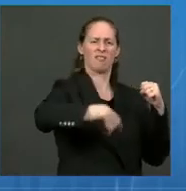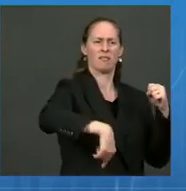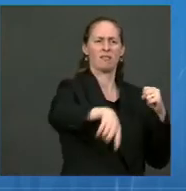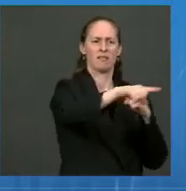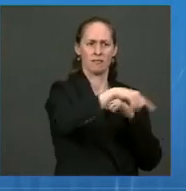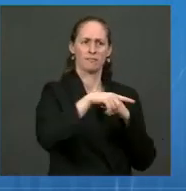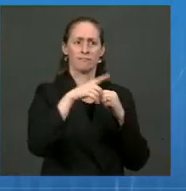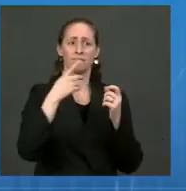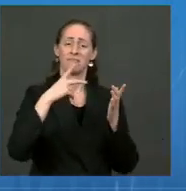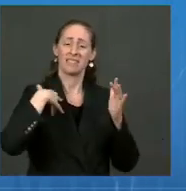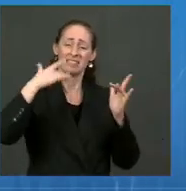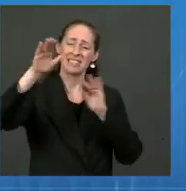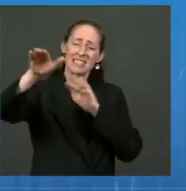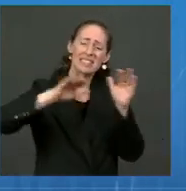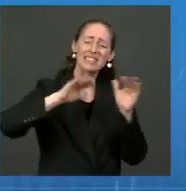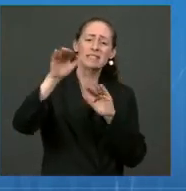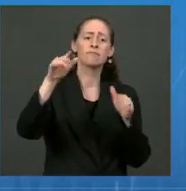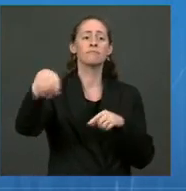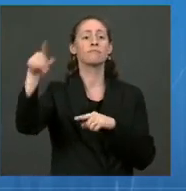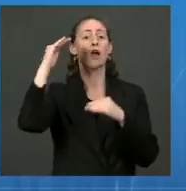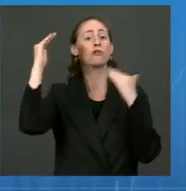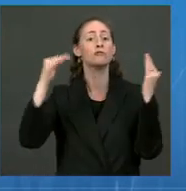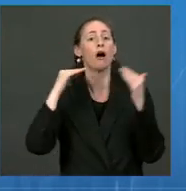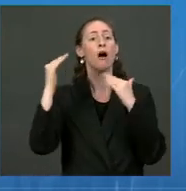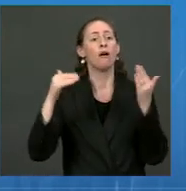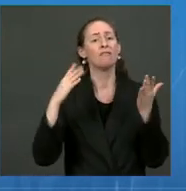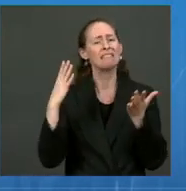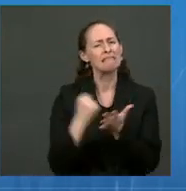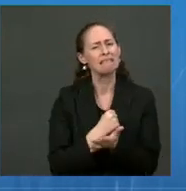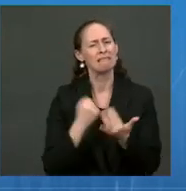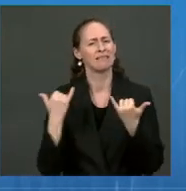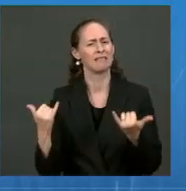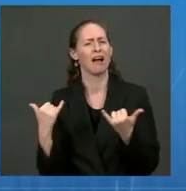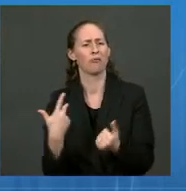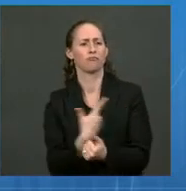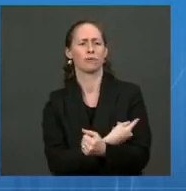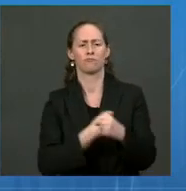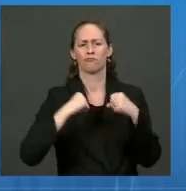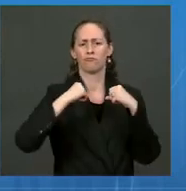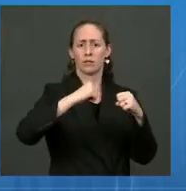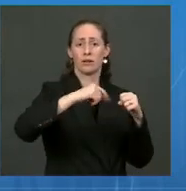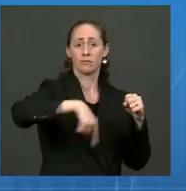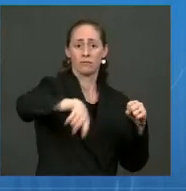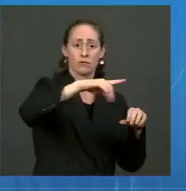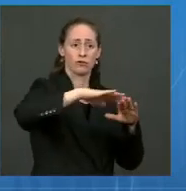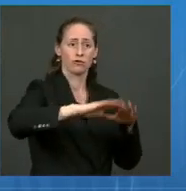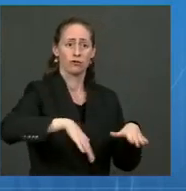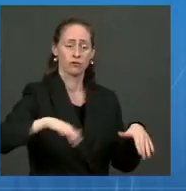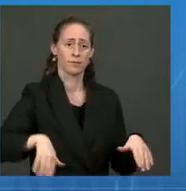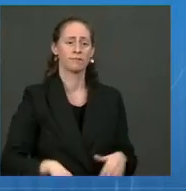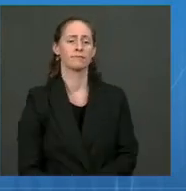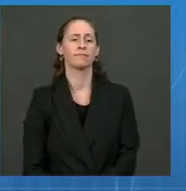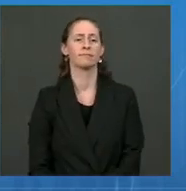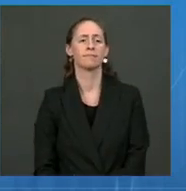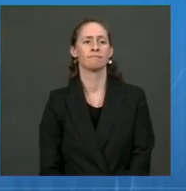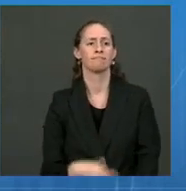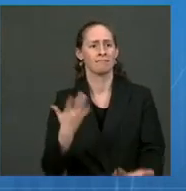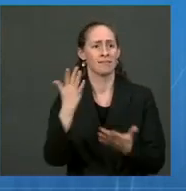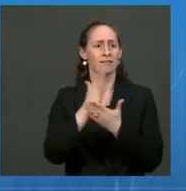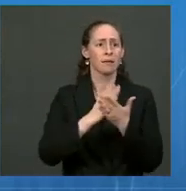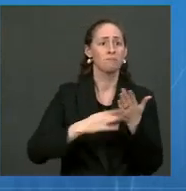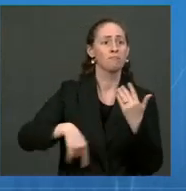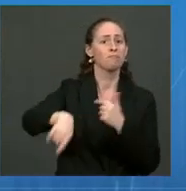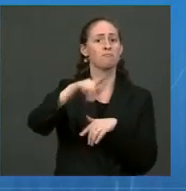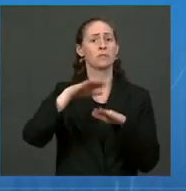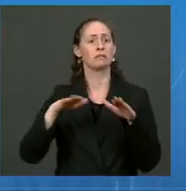as many adults as possible to provide protection to children in the community, especially those who may not be eligible for